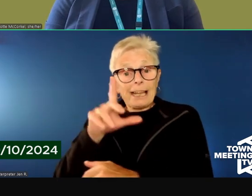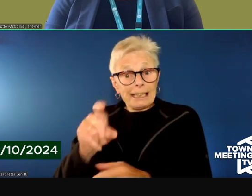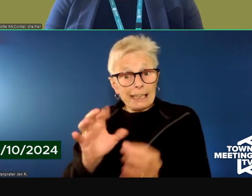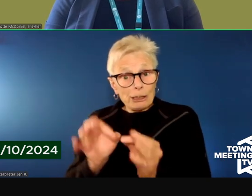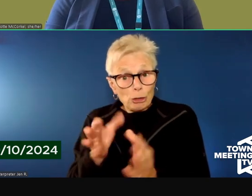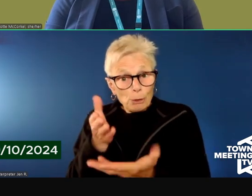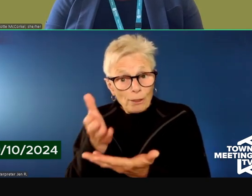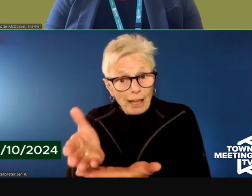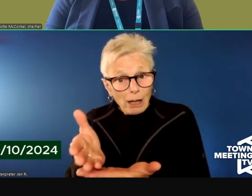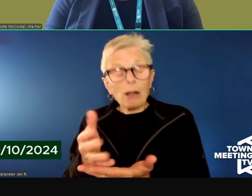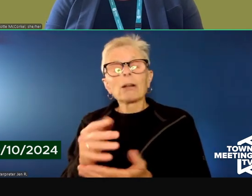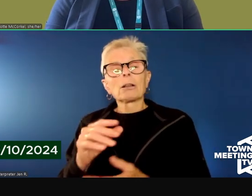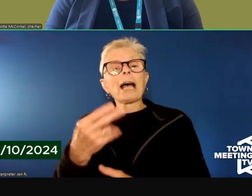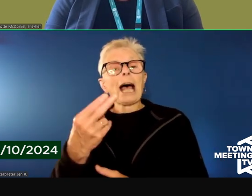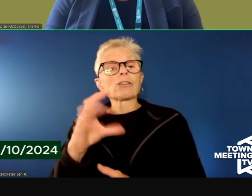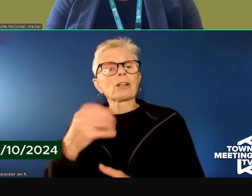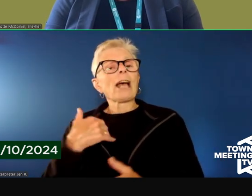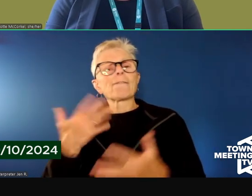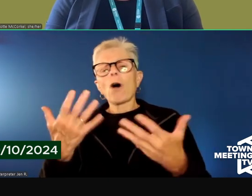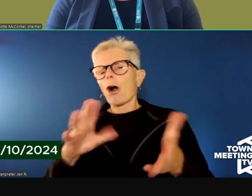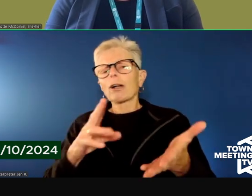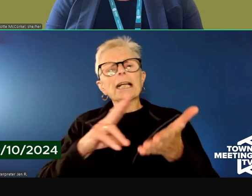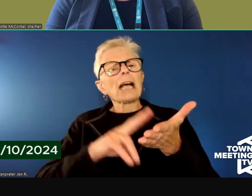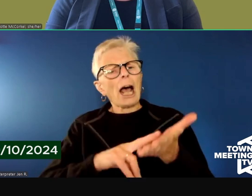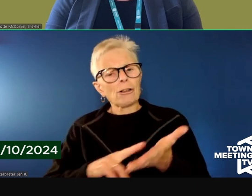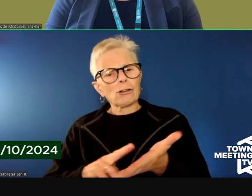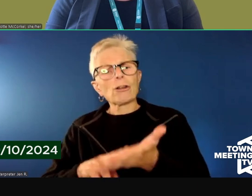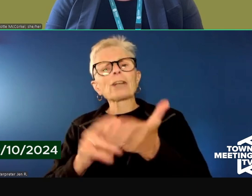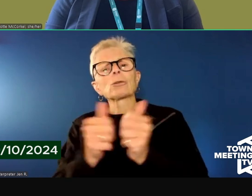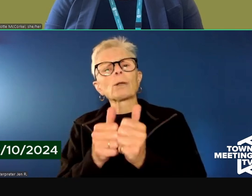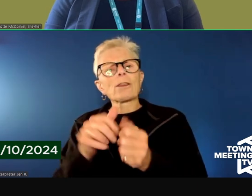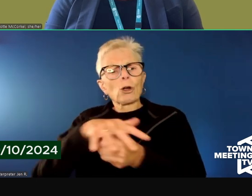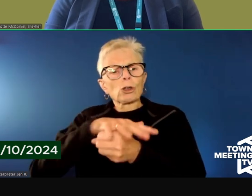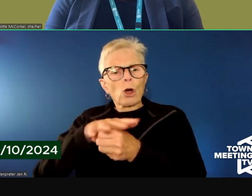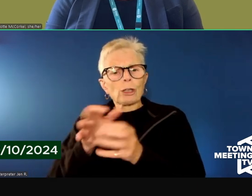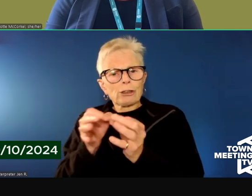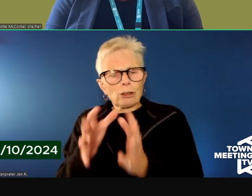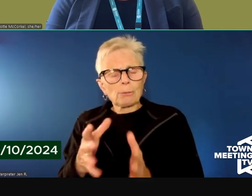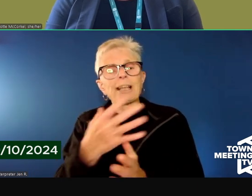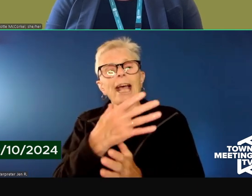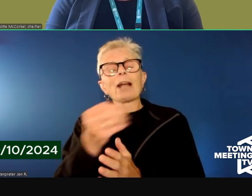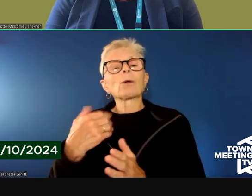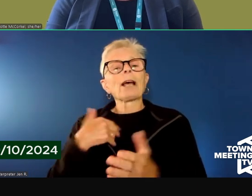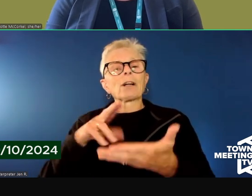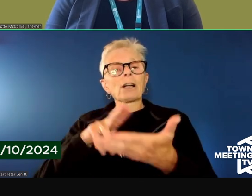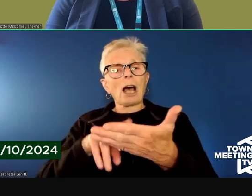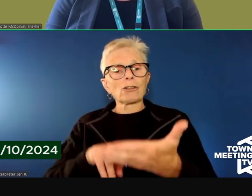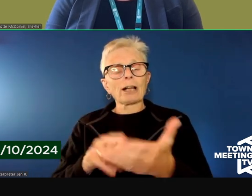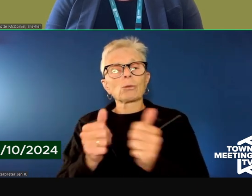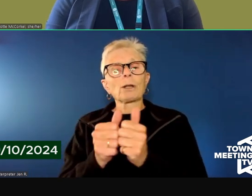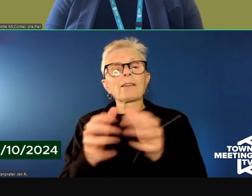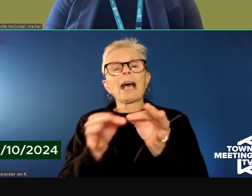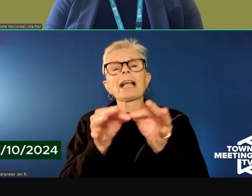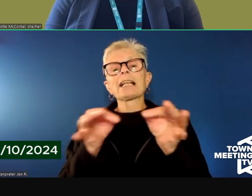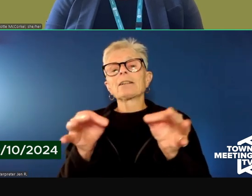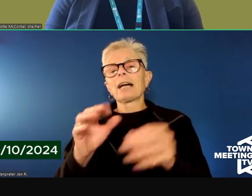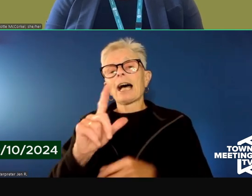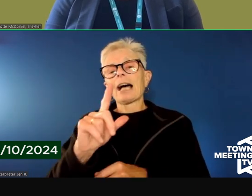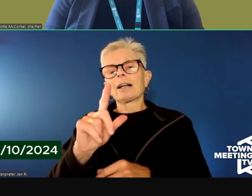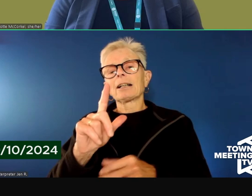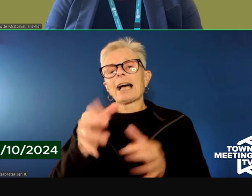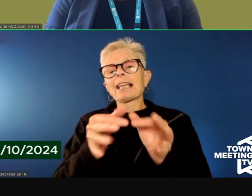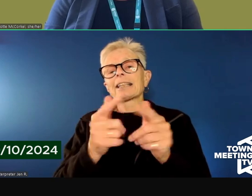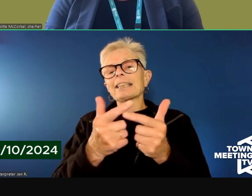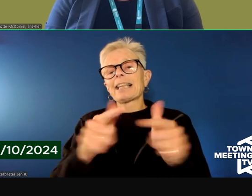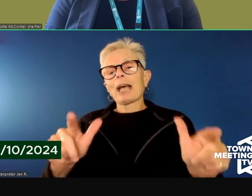Howard Center has contracts with a number of local interpreters. And then we also have a contract with language line, which